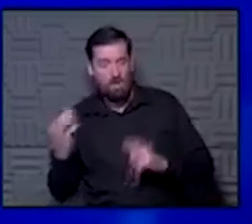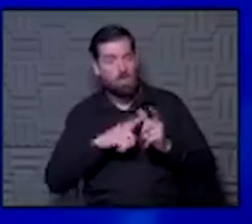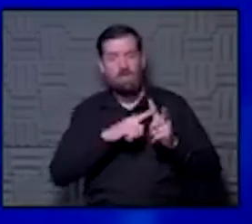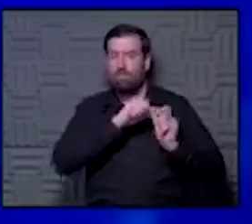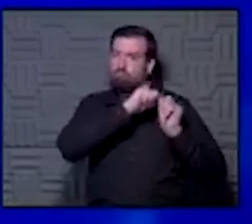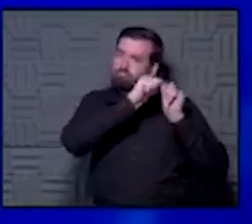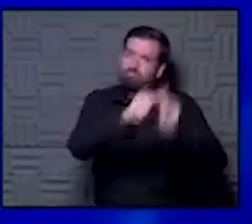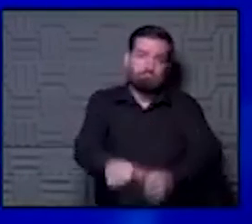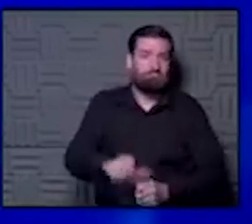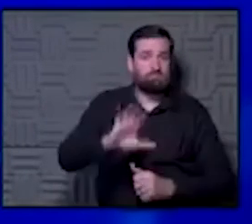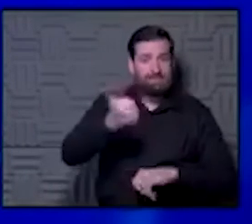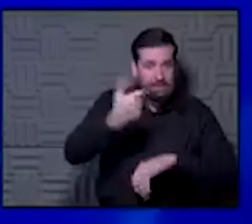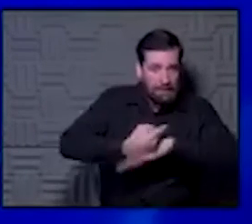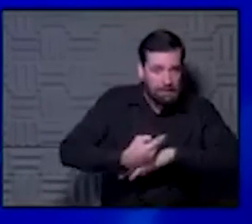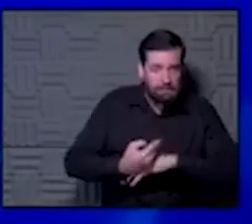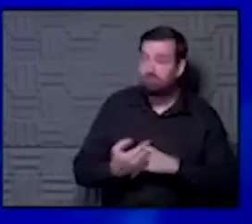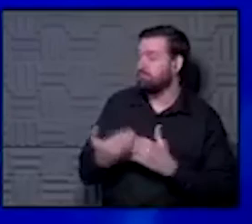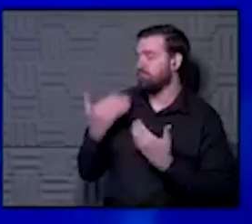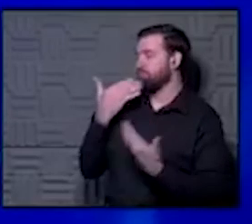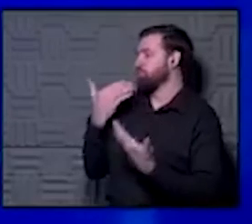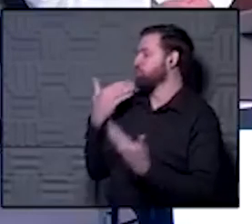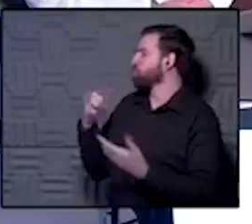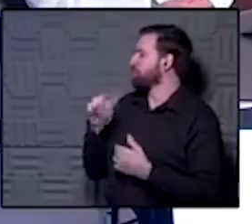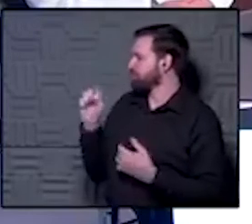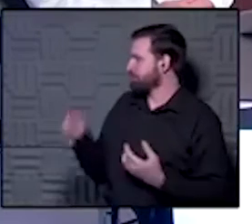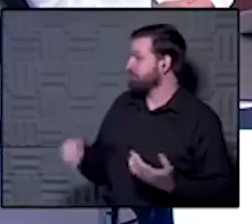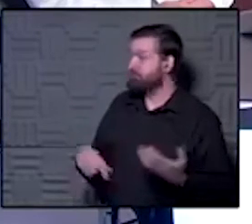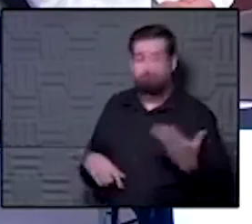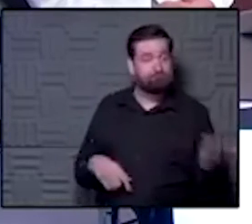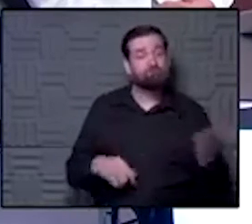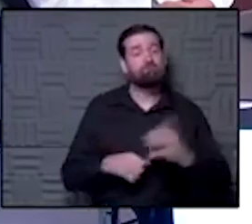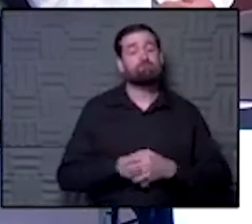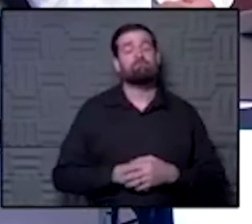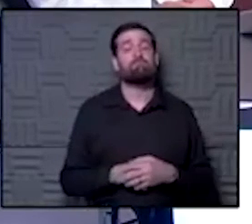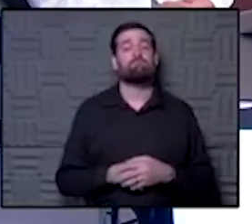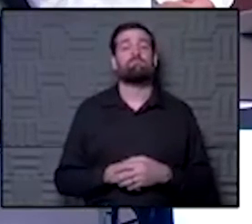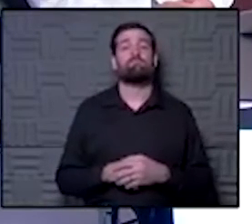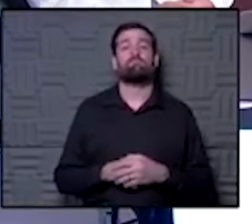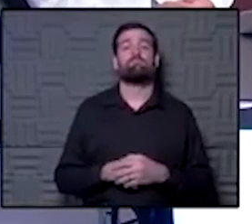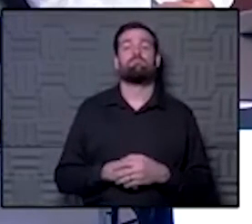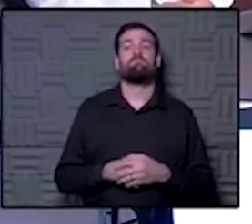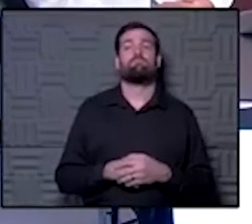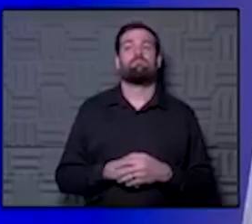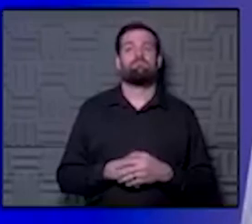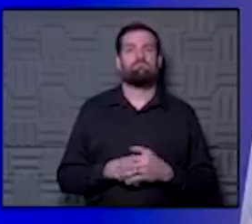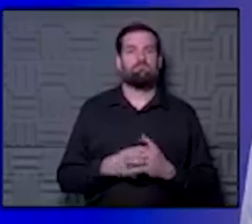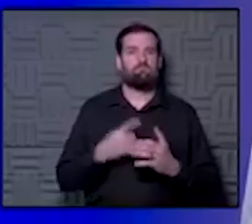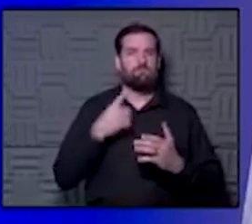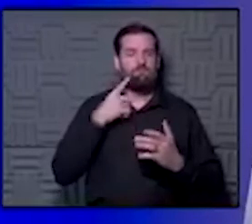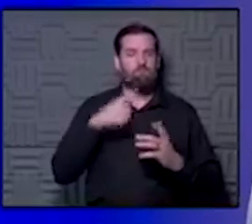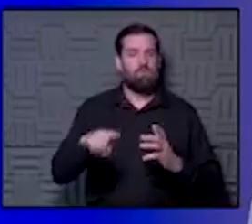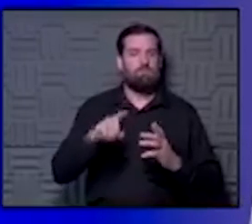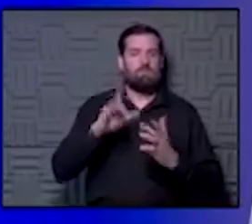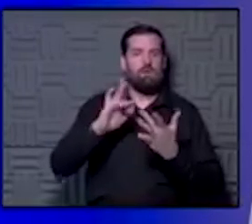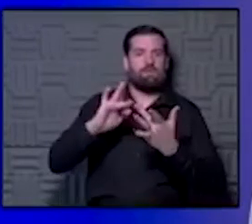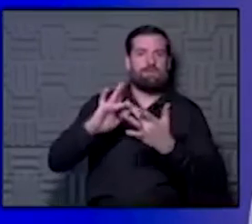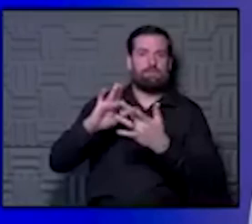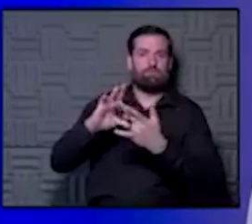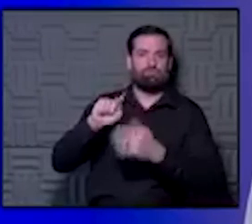contagious for 10 days? Great question. Yeah, go. Yeah, absolutely. So for the purposes of contact tracing,